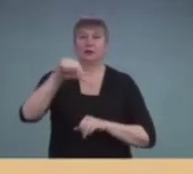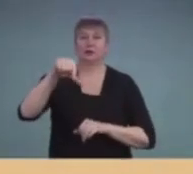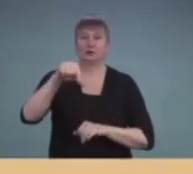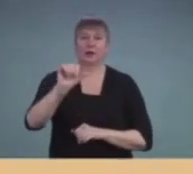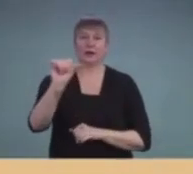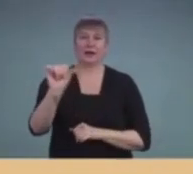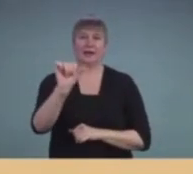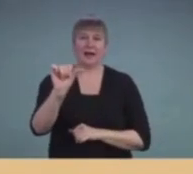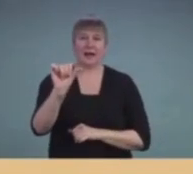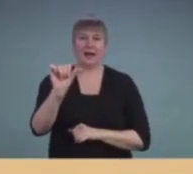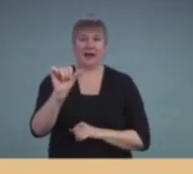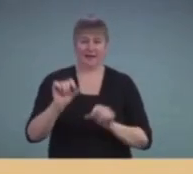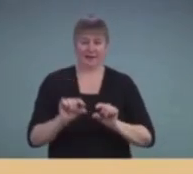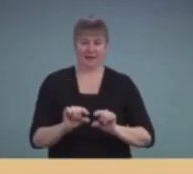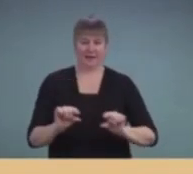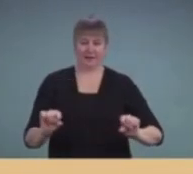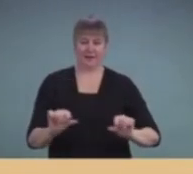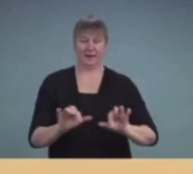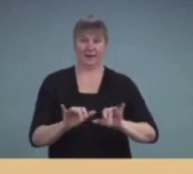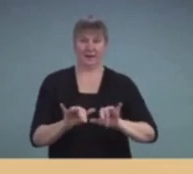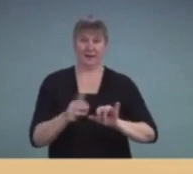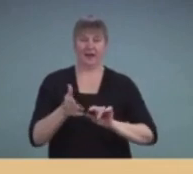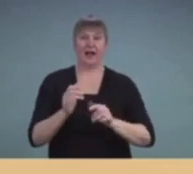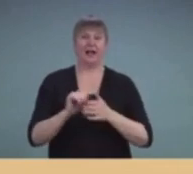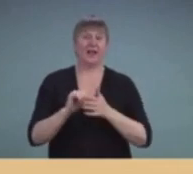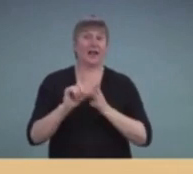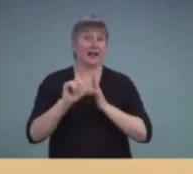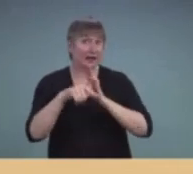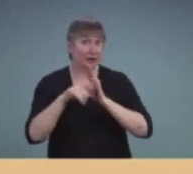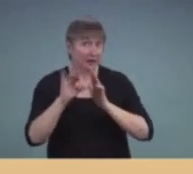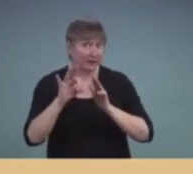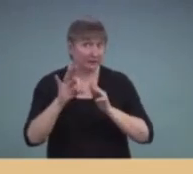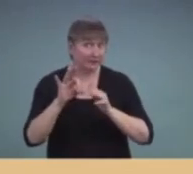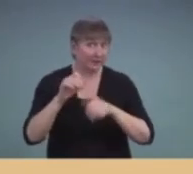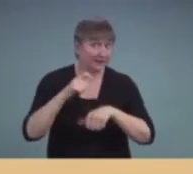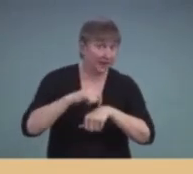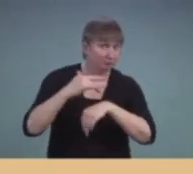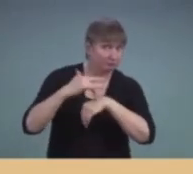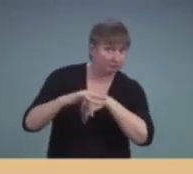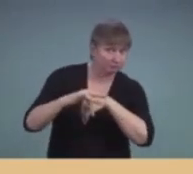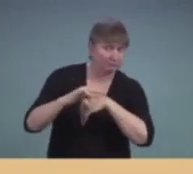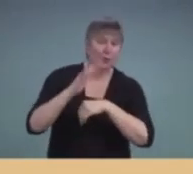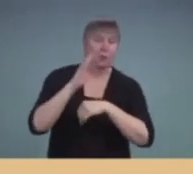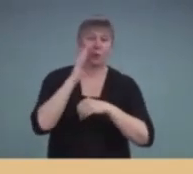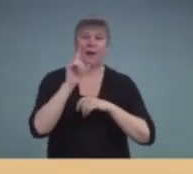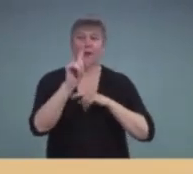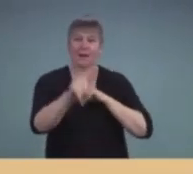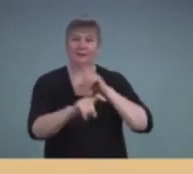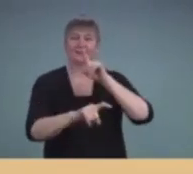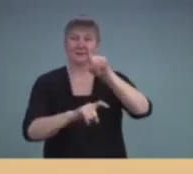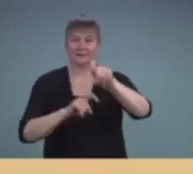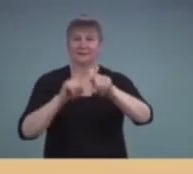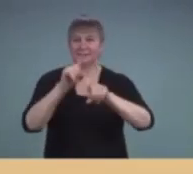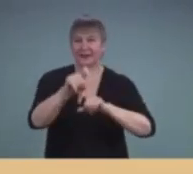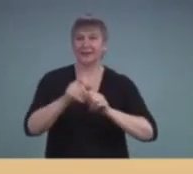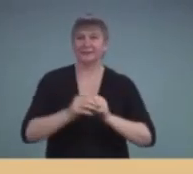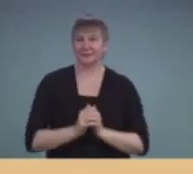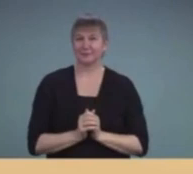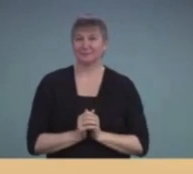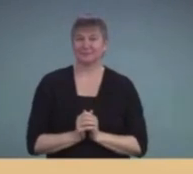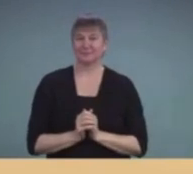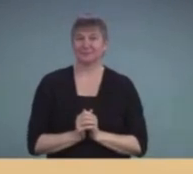will, if time permits, we'll ask Dr. Johnson these questions.